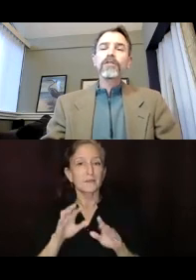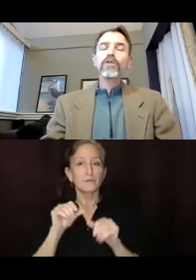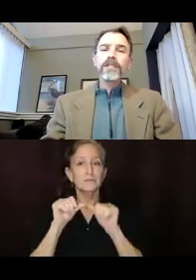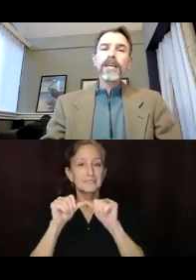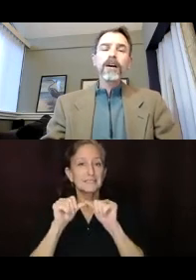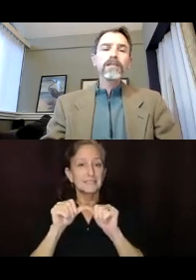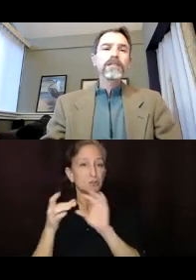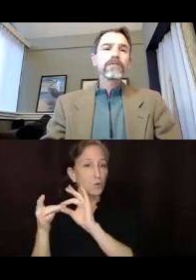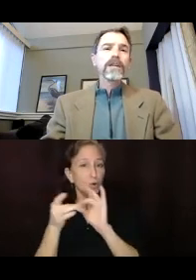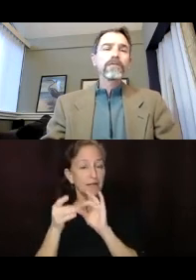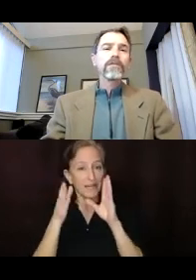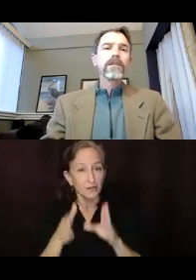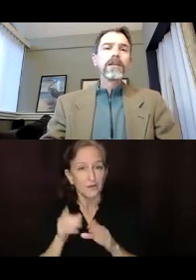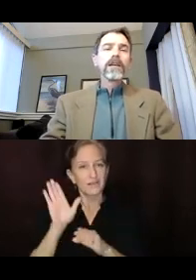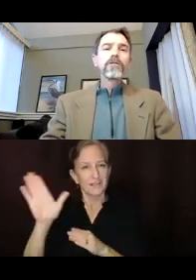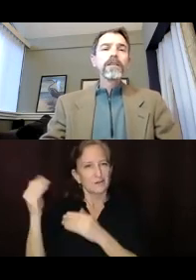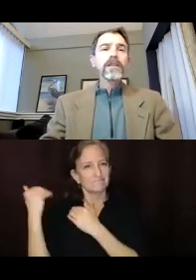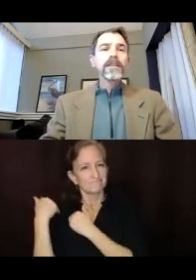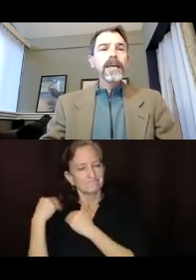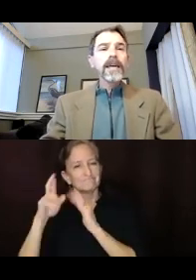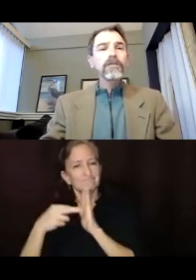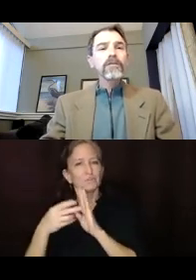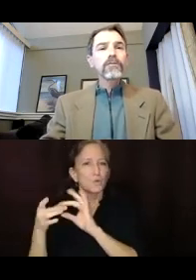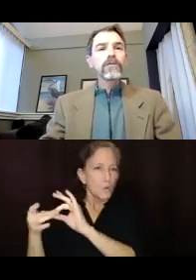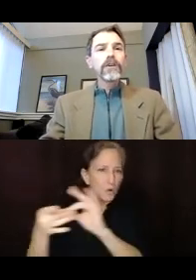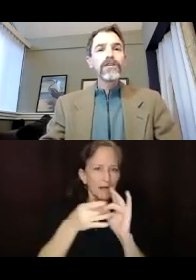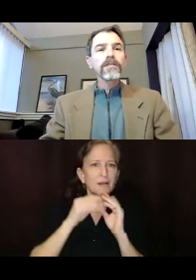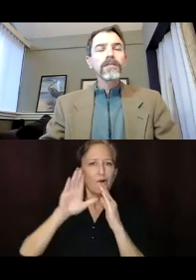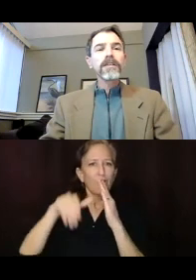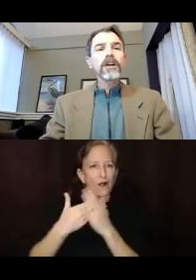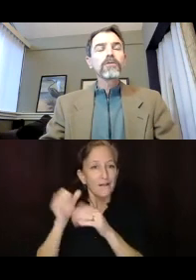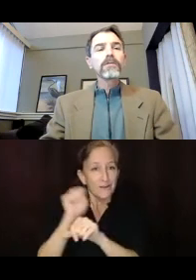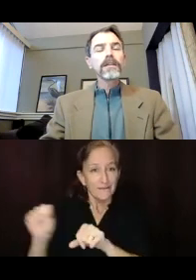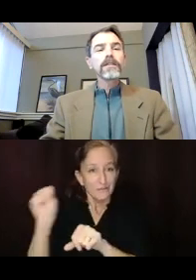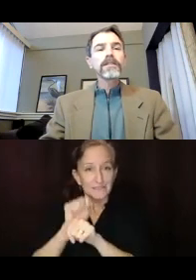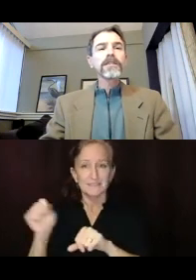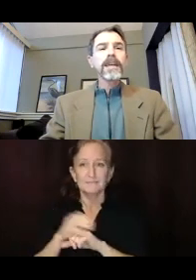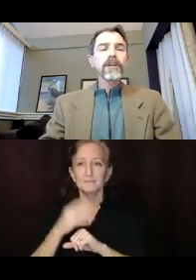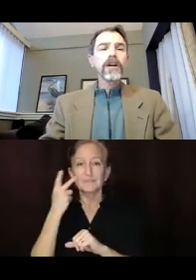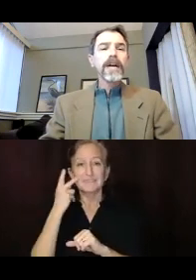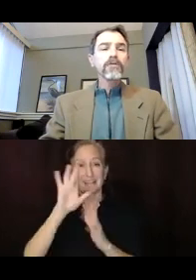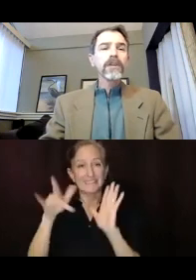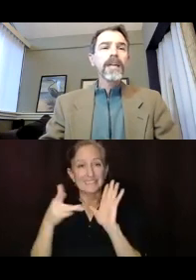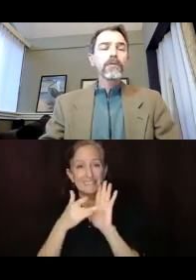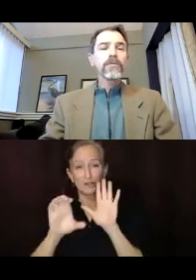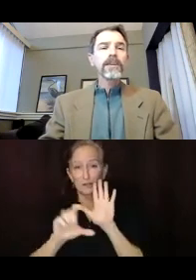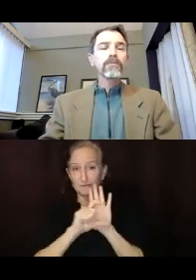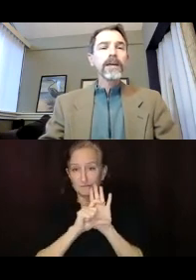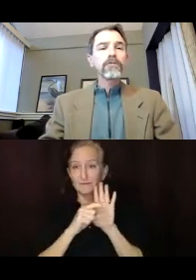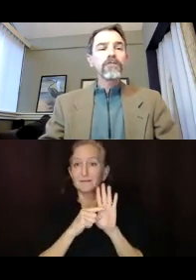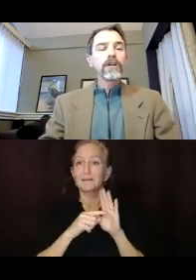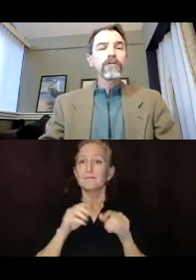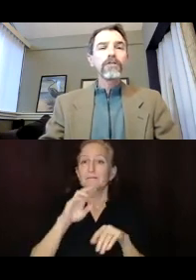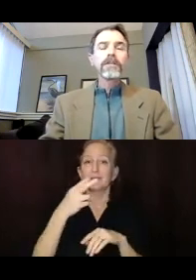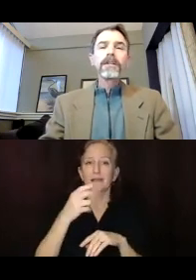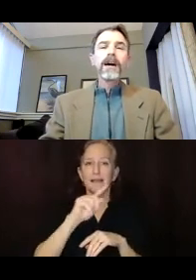is just to coordinate all these different efforts. You can see in the center, the real focus, you know, at least here today is our, our hazards and climate resilience plan,